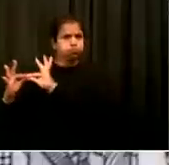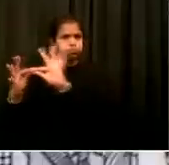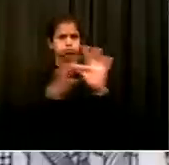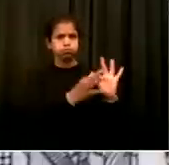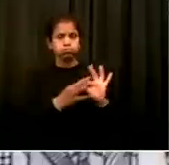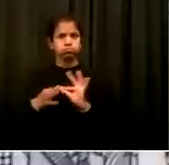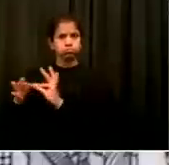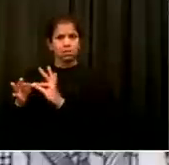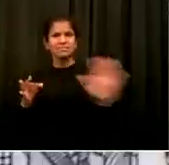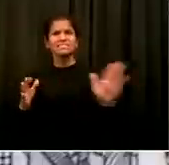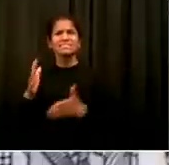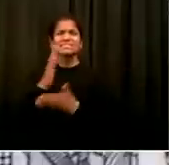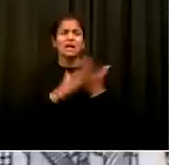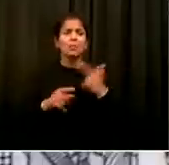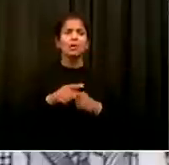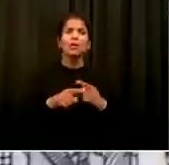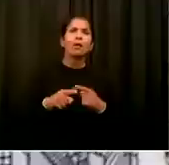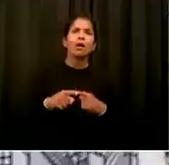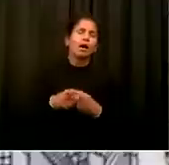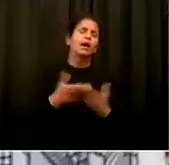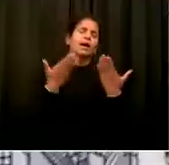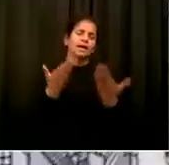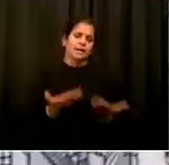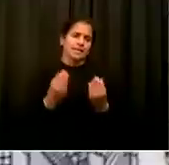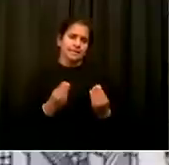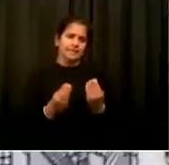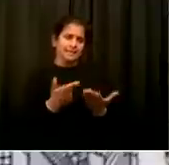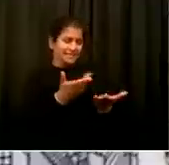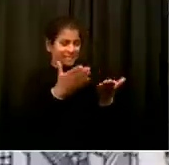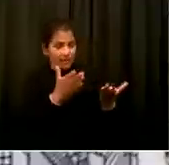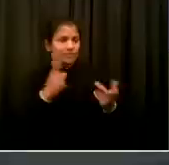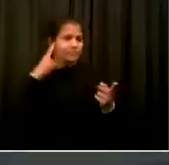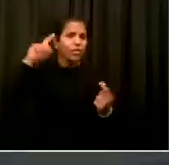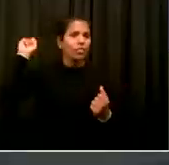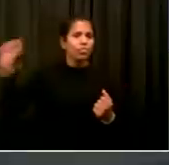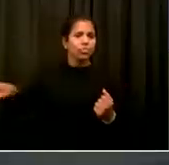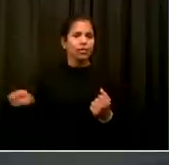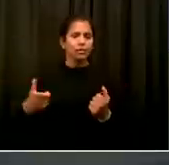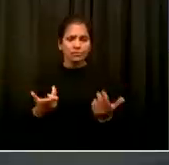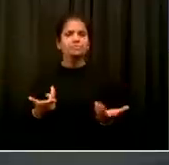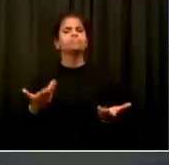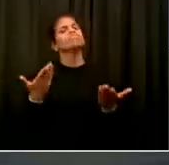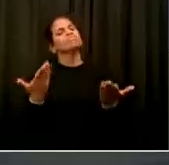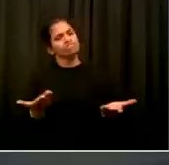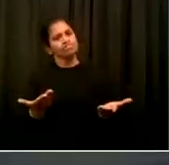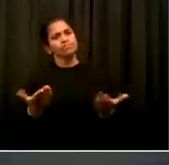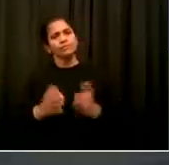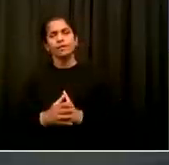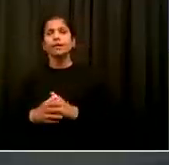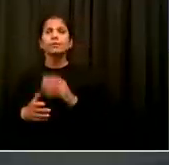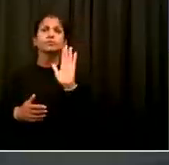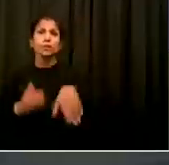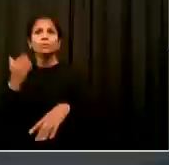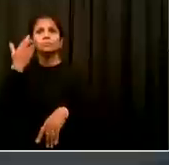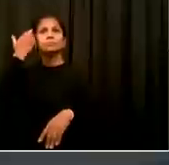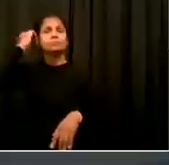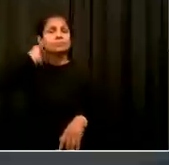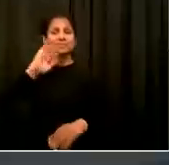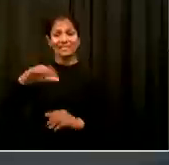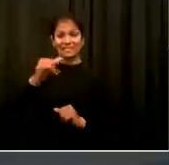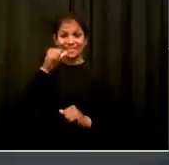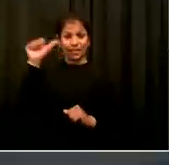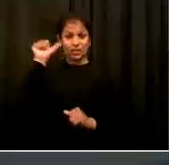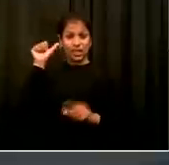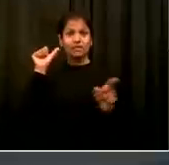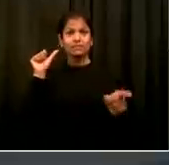a lot of inspections, a lot of enforcement activity. 1,700 sites were inspected yesterday by city inspectors, 25 summons